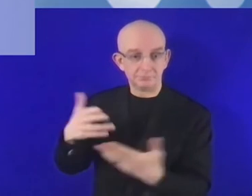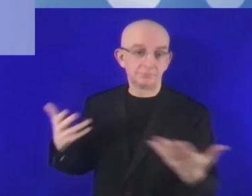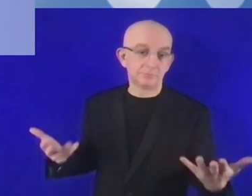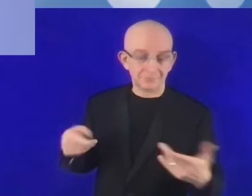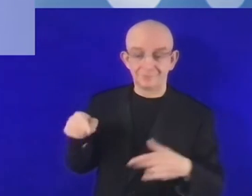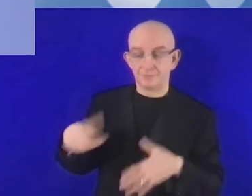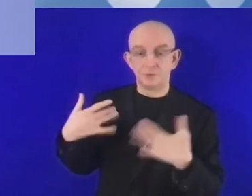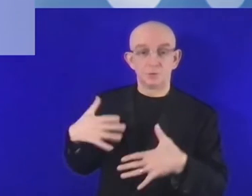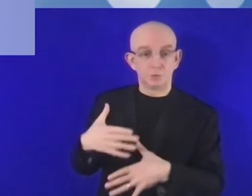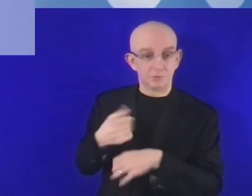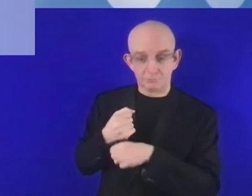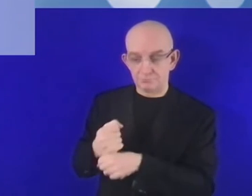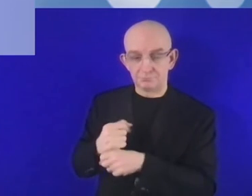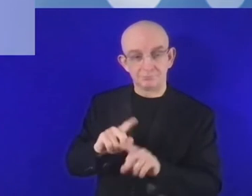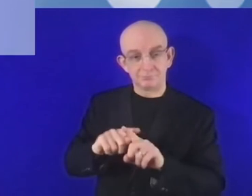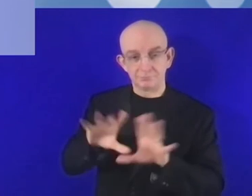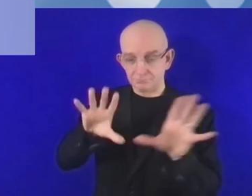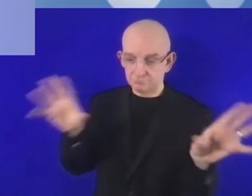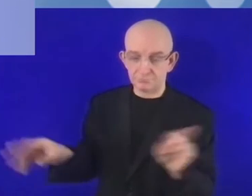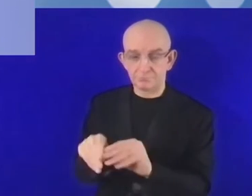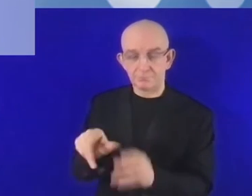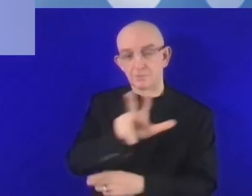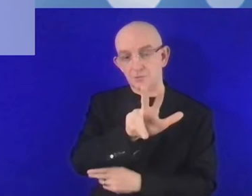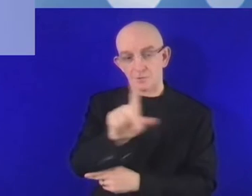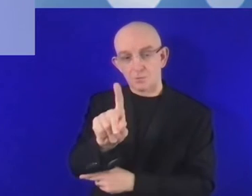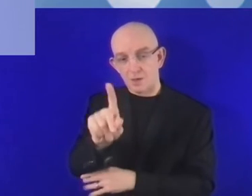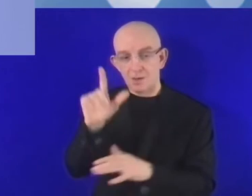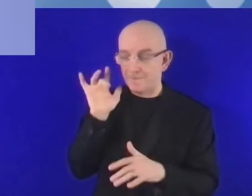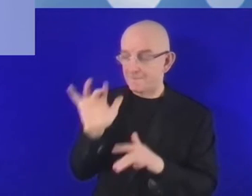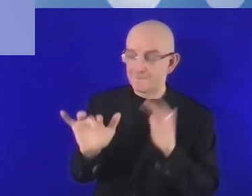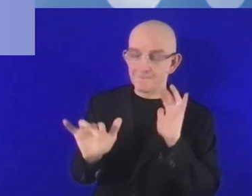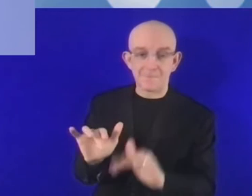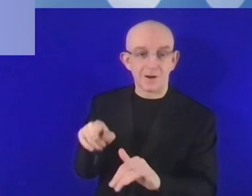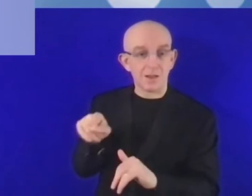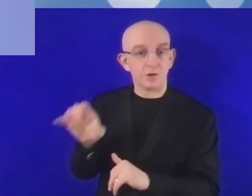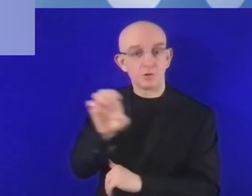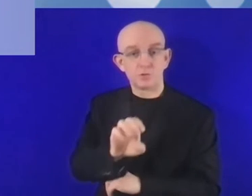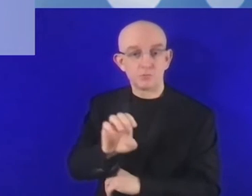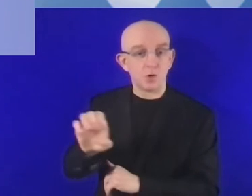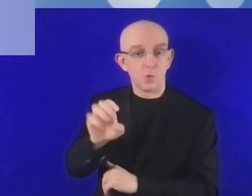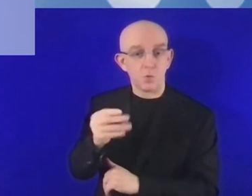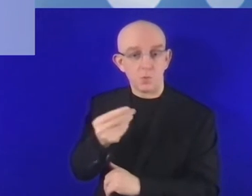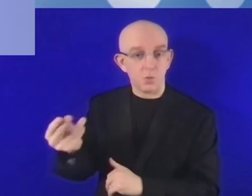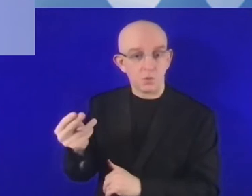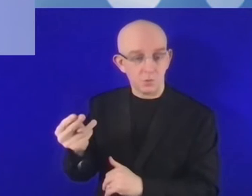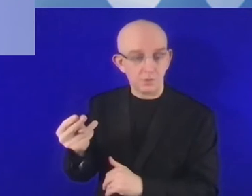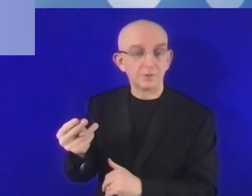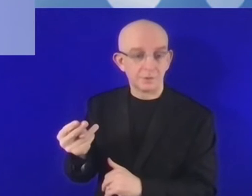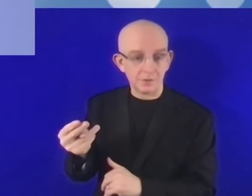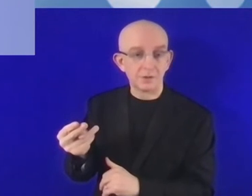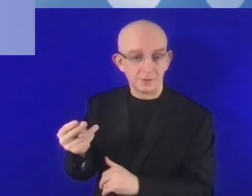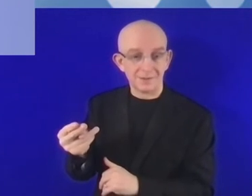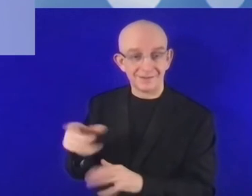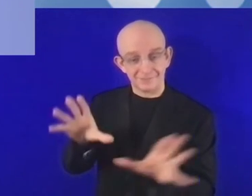around 77 billion euros of our financing as the EIB group. So, we are